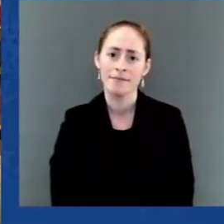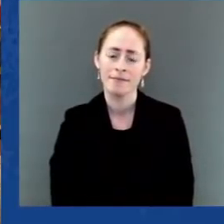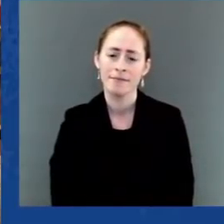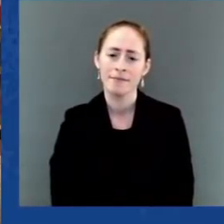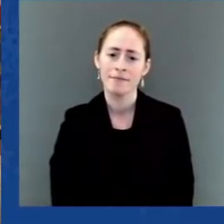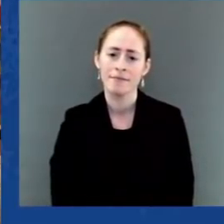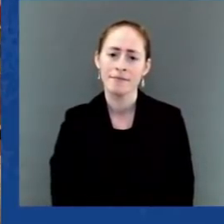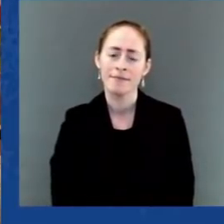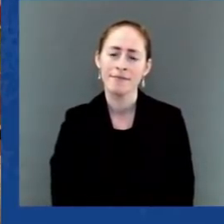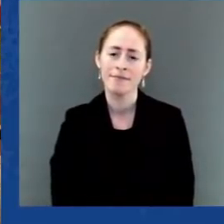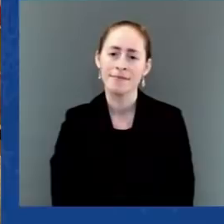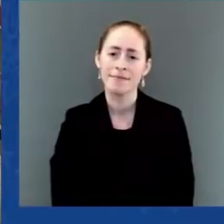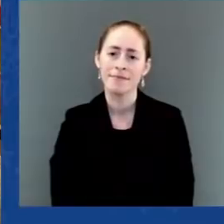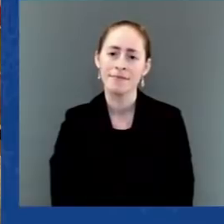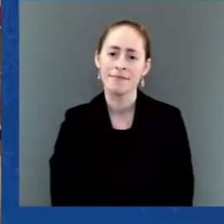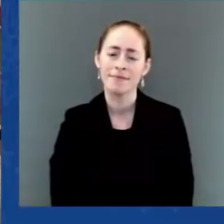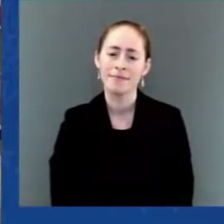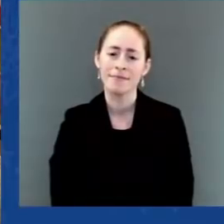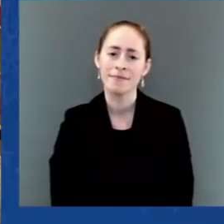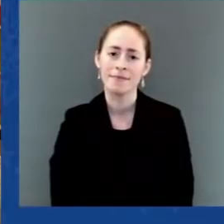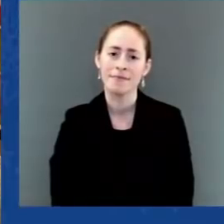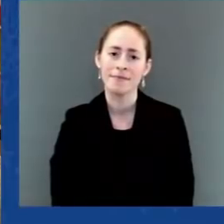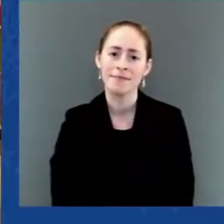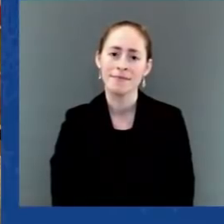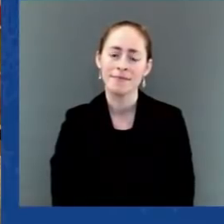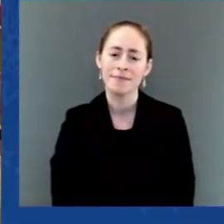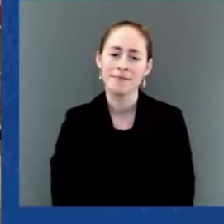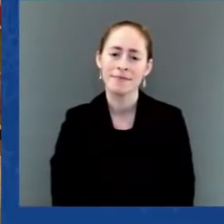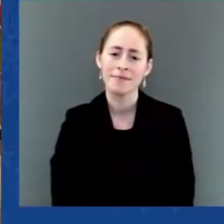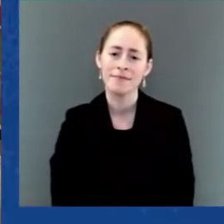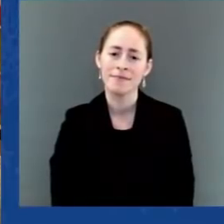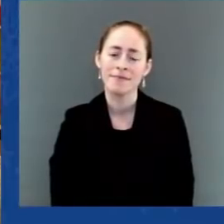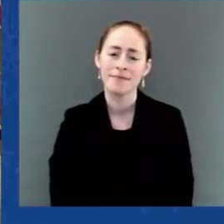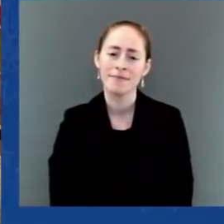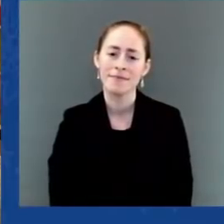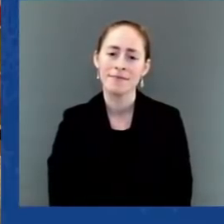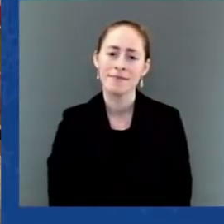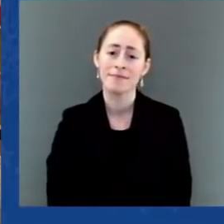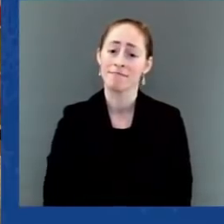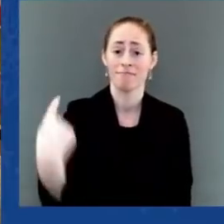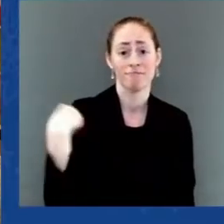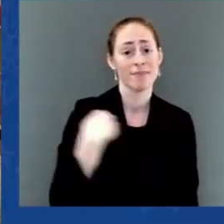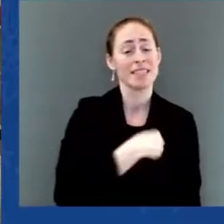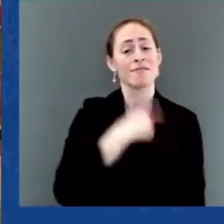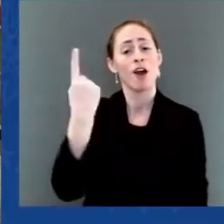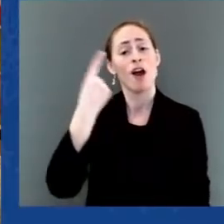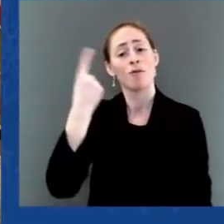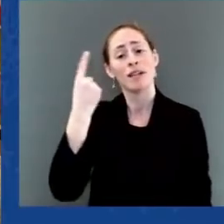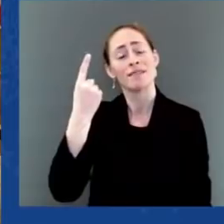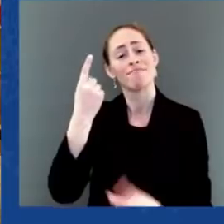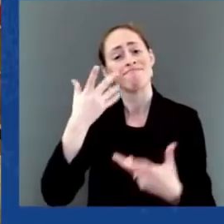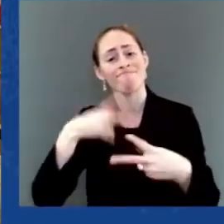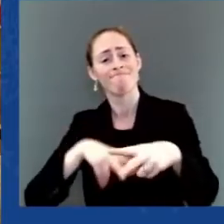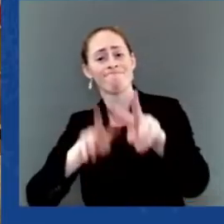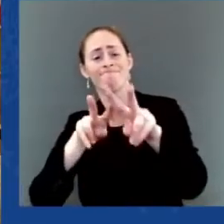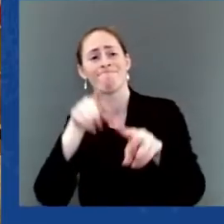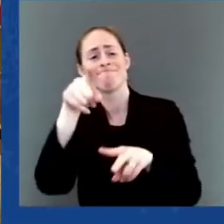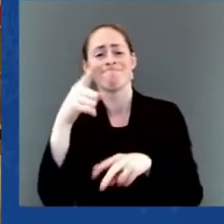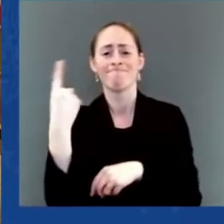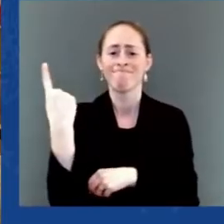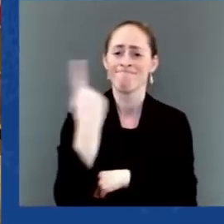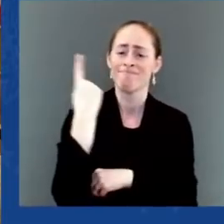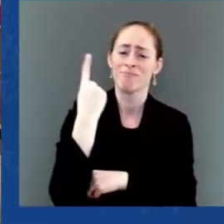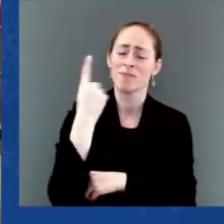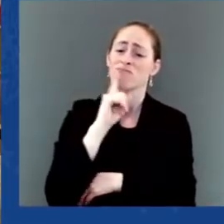gratefulness, with gratitude and friendship. President Biden, Prime Minister Trudeau, I am sure that we